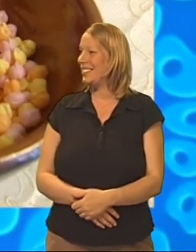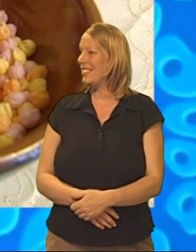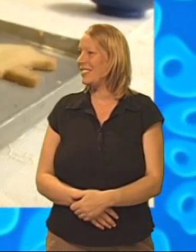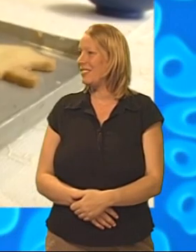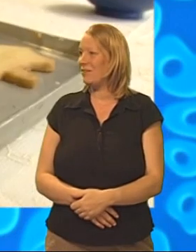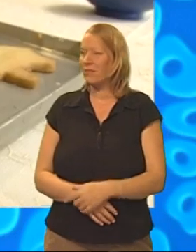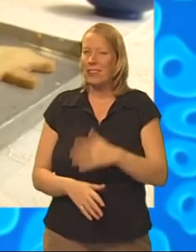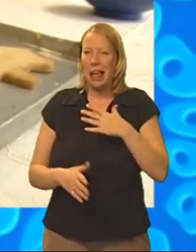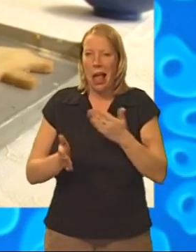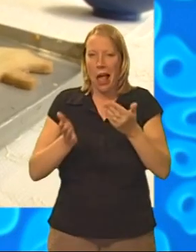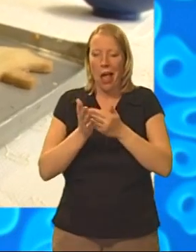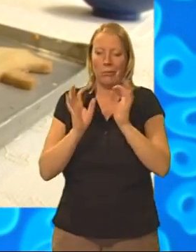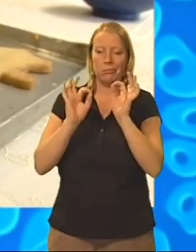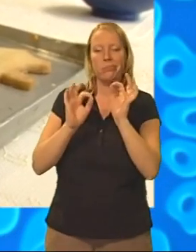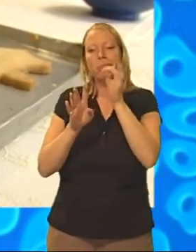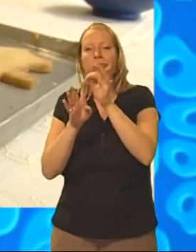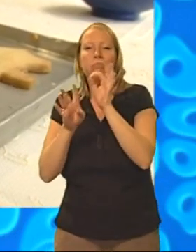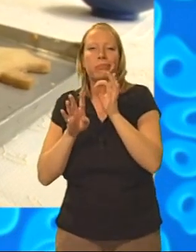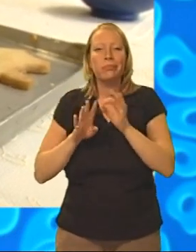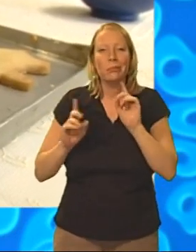Just need to add the finishing touches.